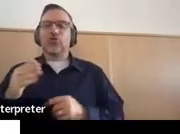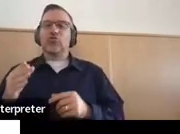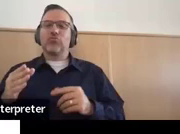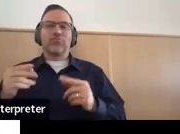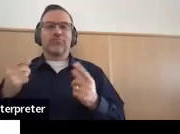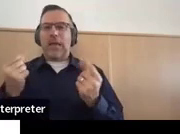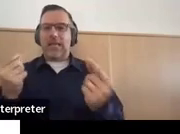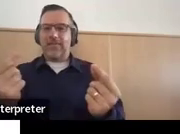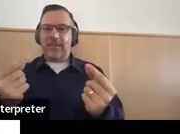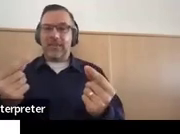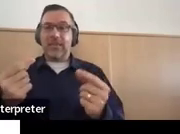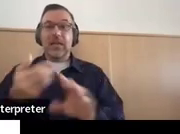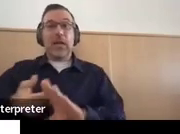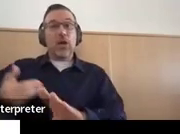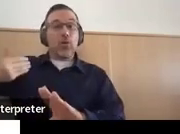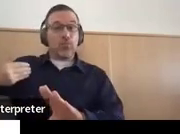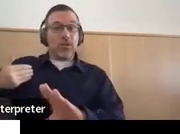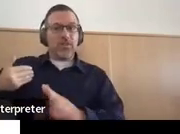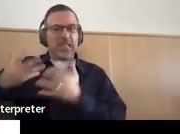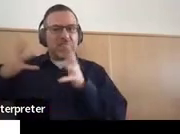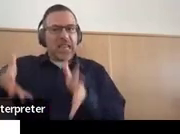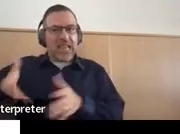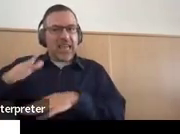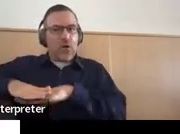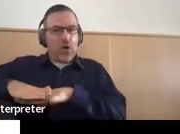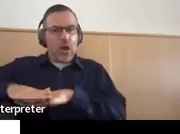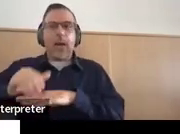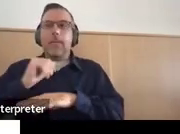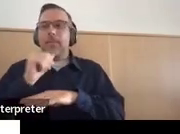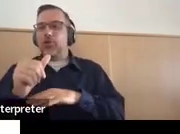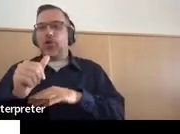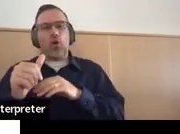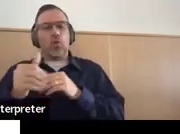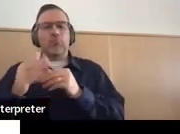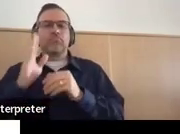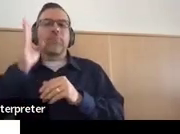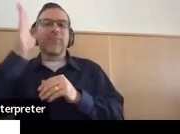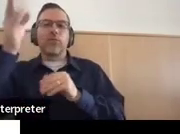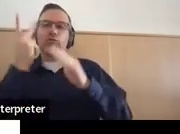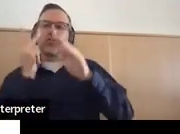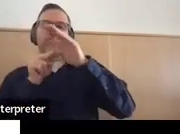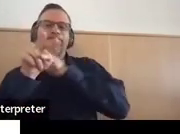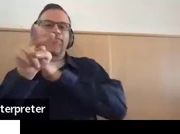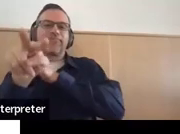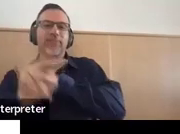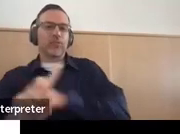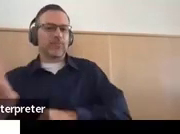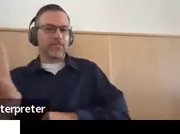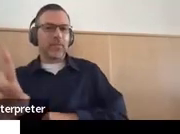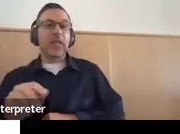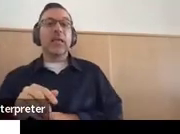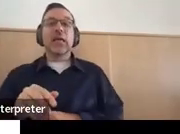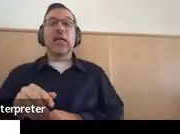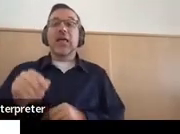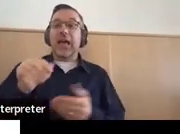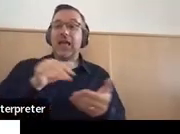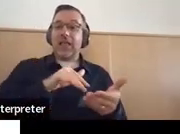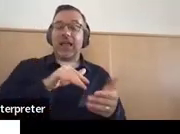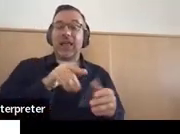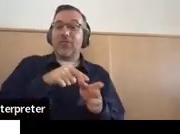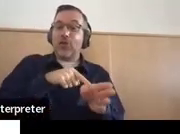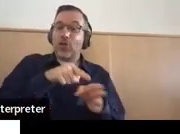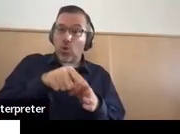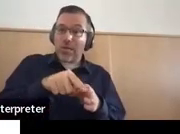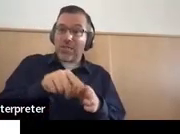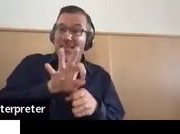you put the current years on, but you don't go past. You're not projecting out like you are in the course of study in 9E.